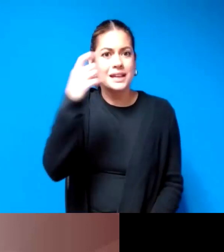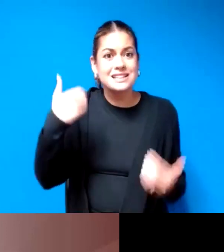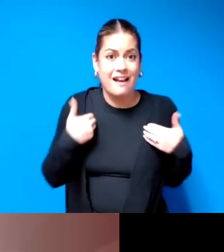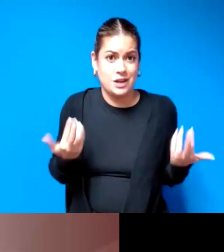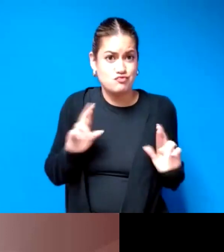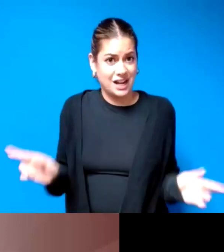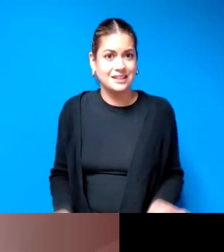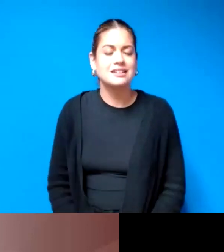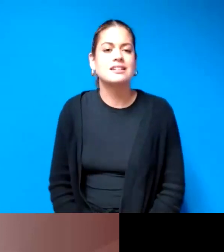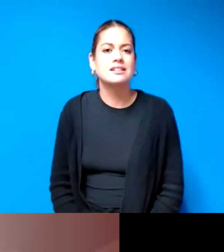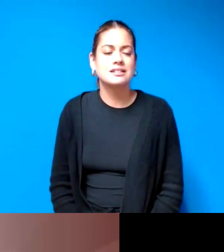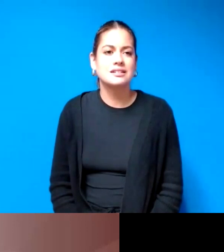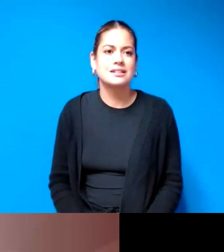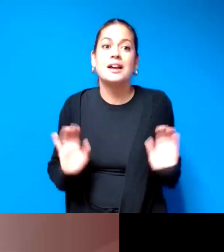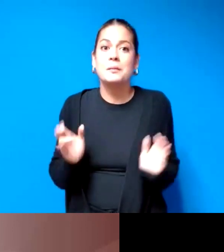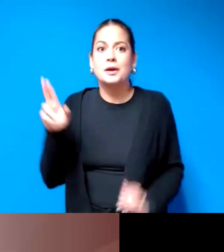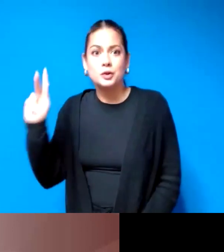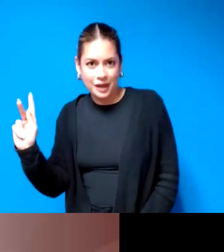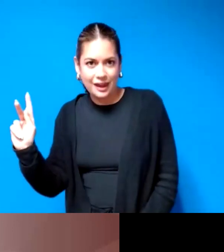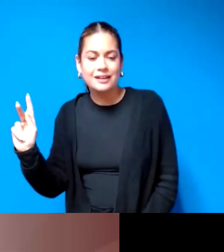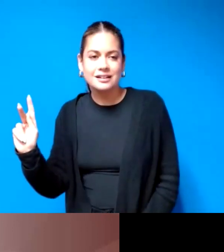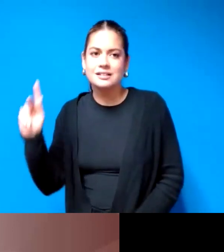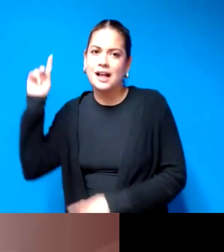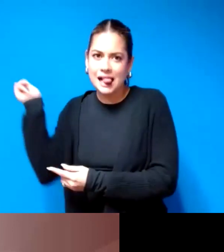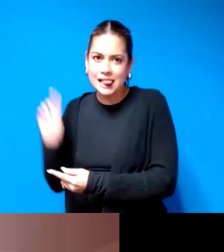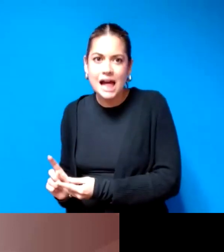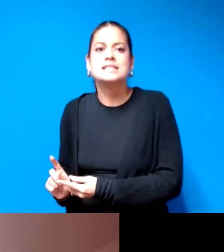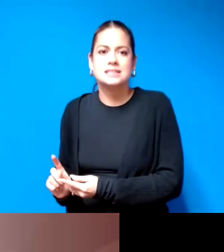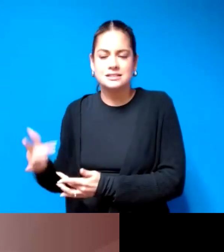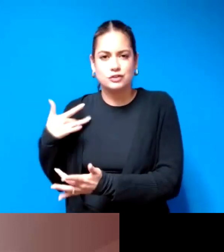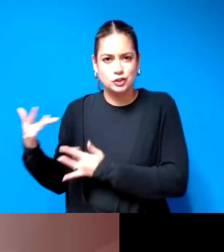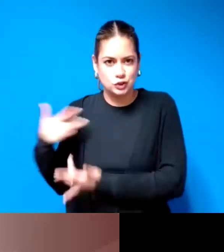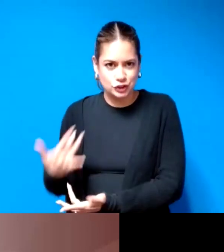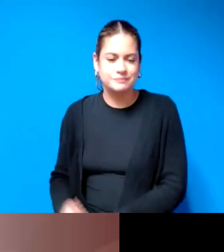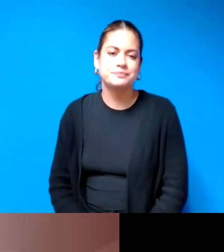it whereas um you know in the uk that was less of a concern